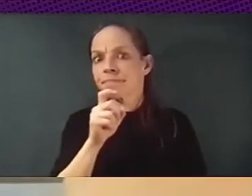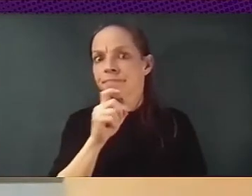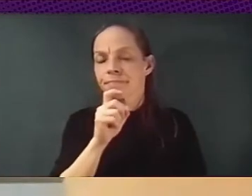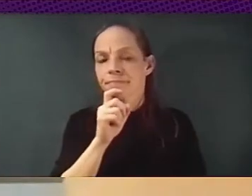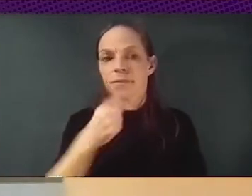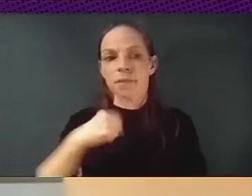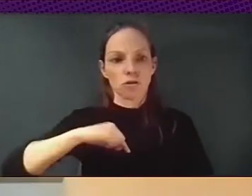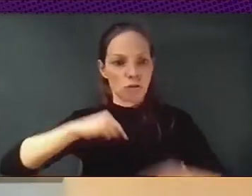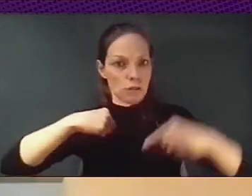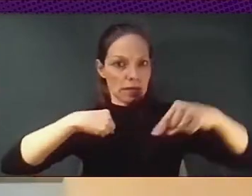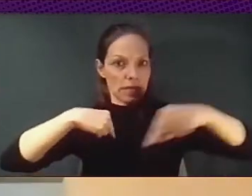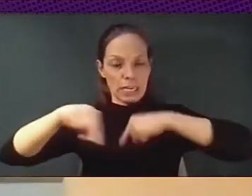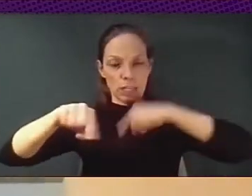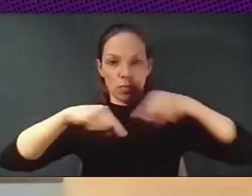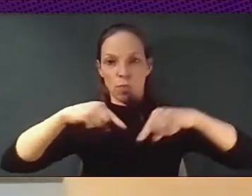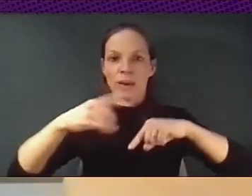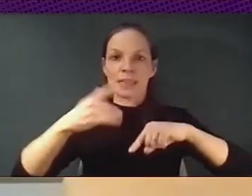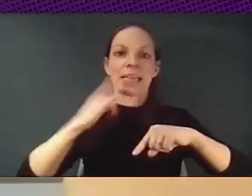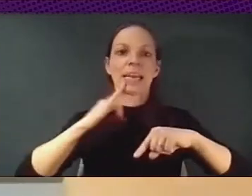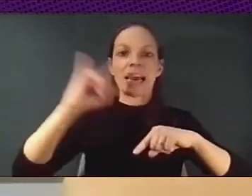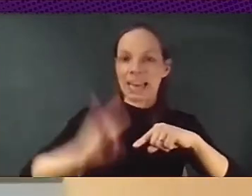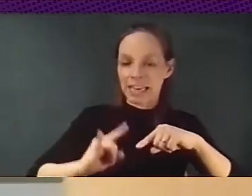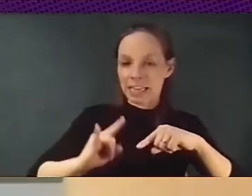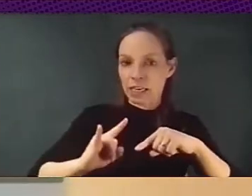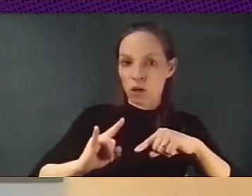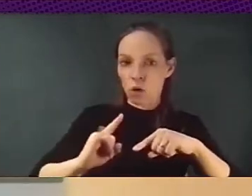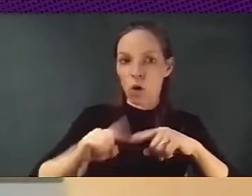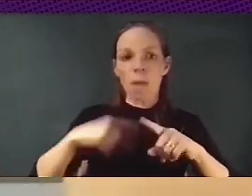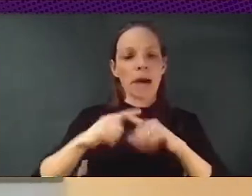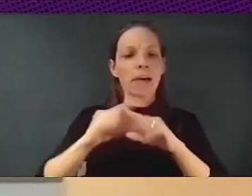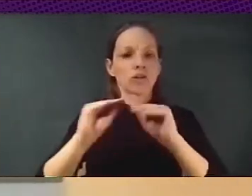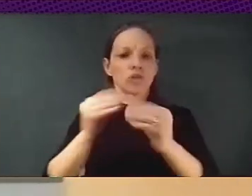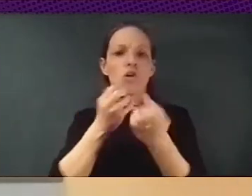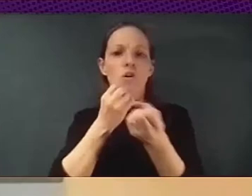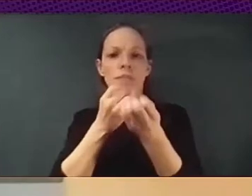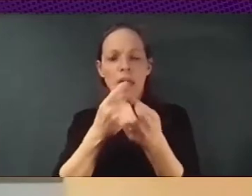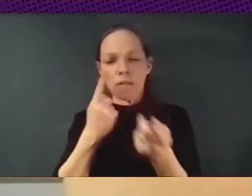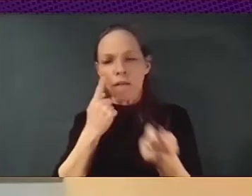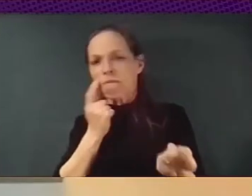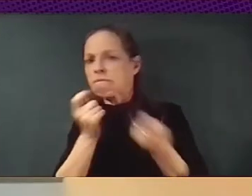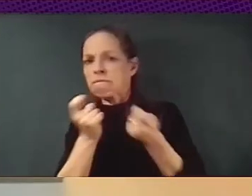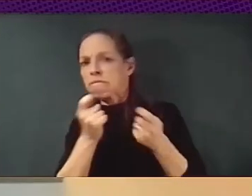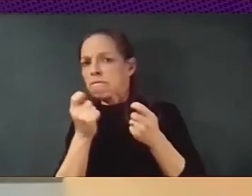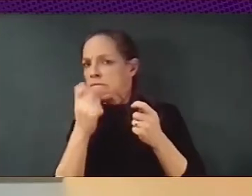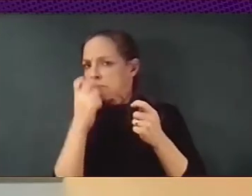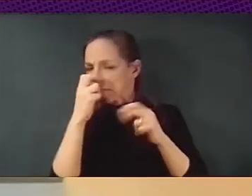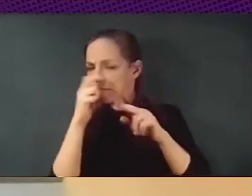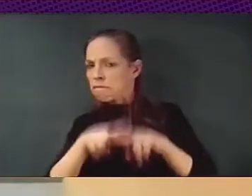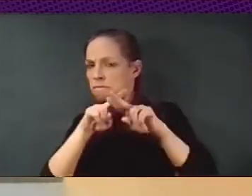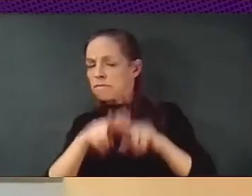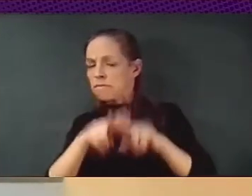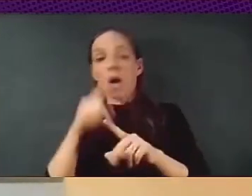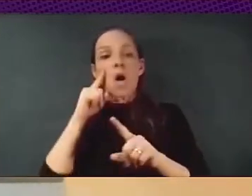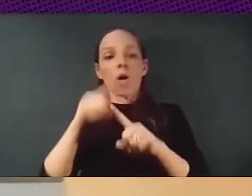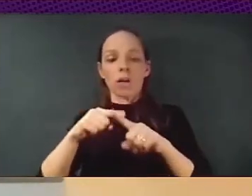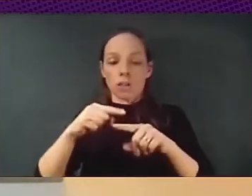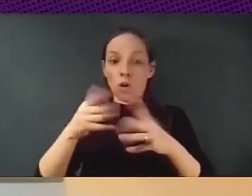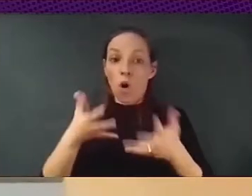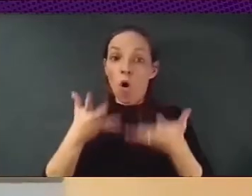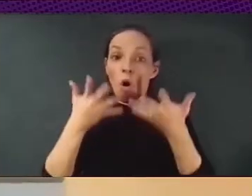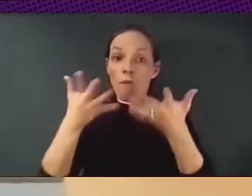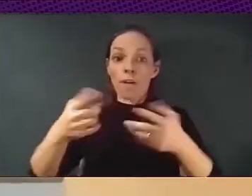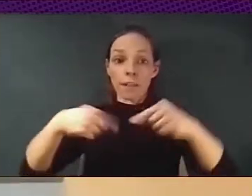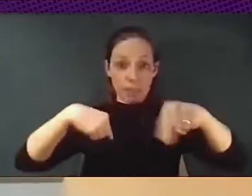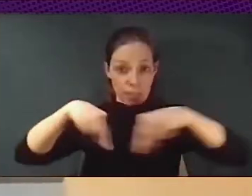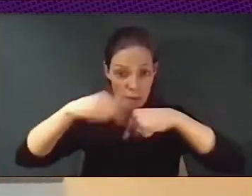monitoring the data, so that we are able to provide the kind of public transportation system that people expect